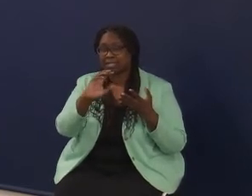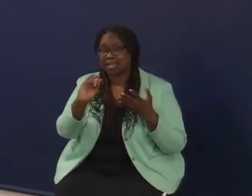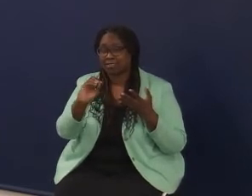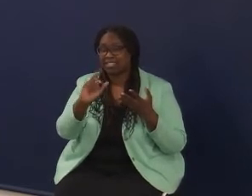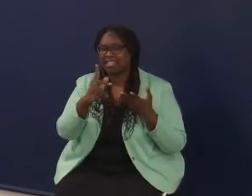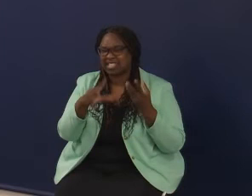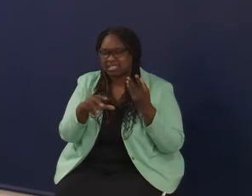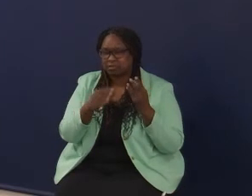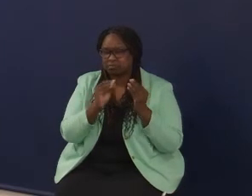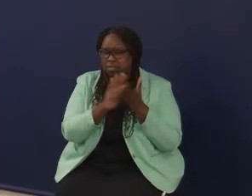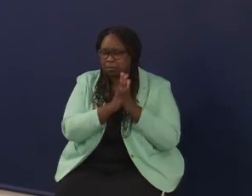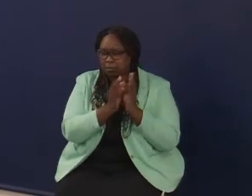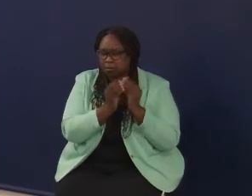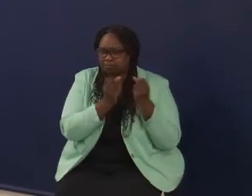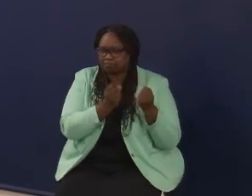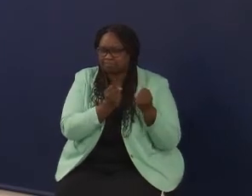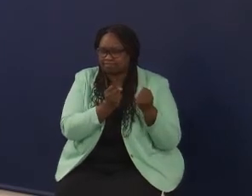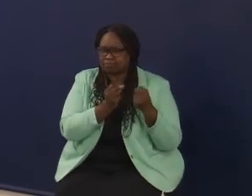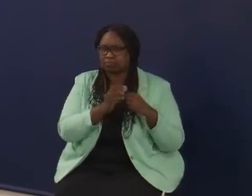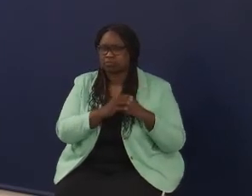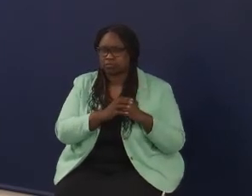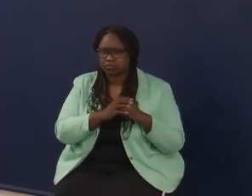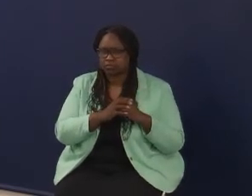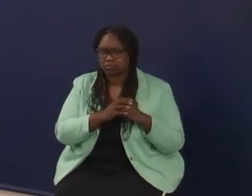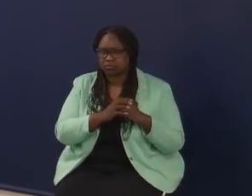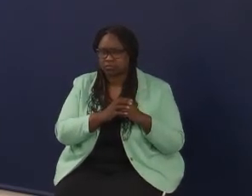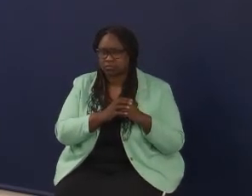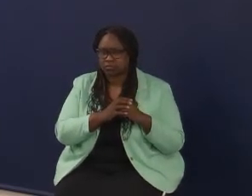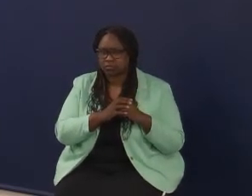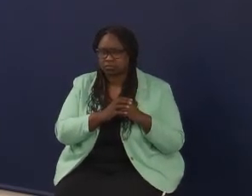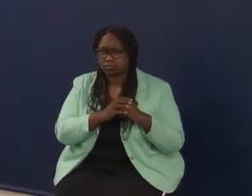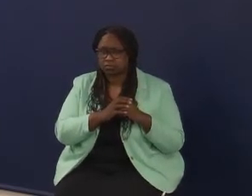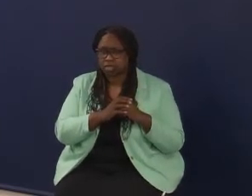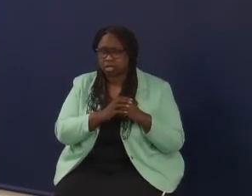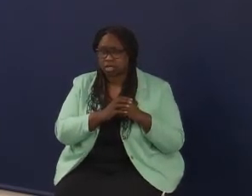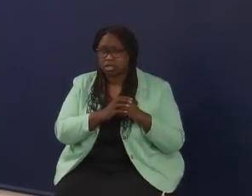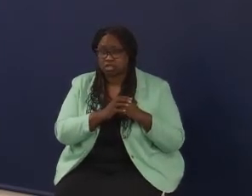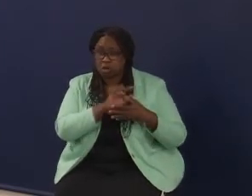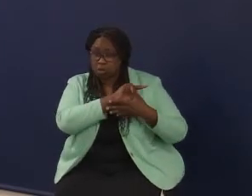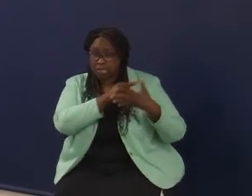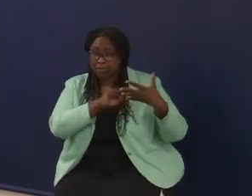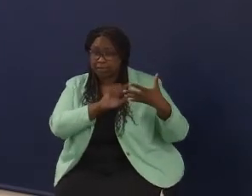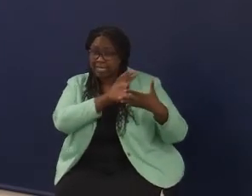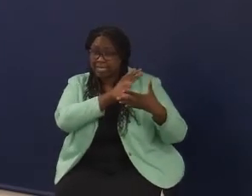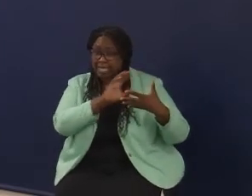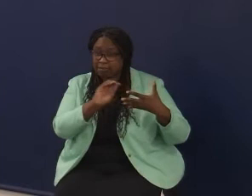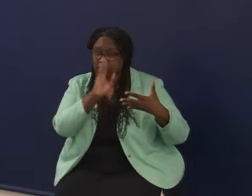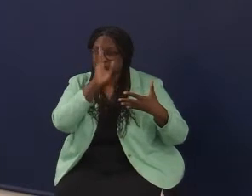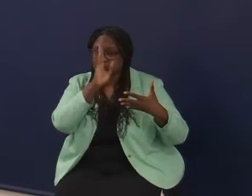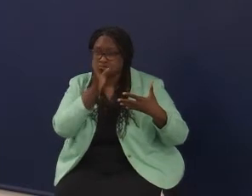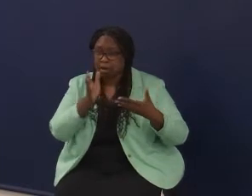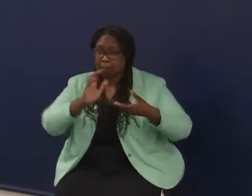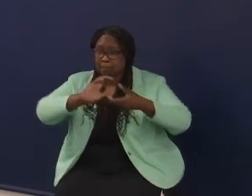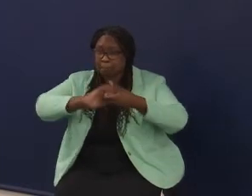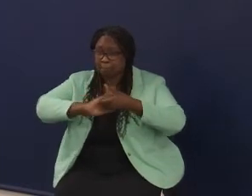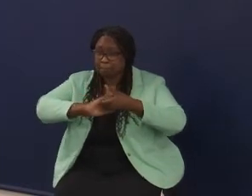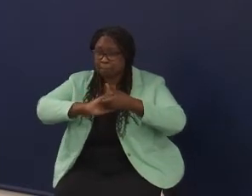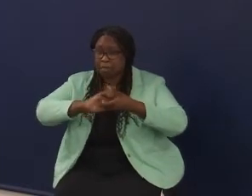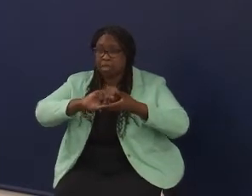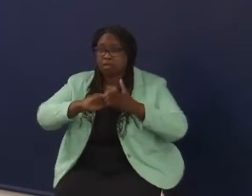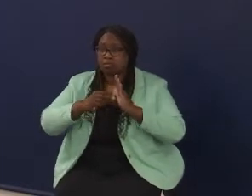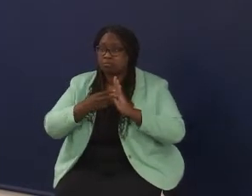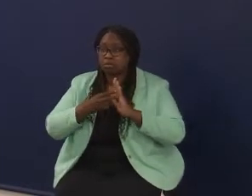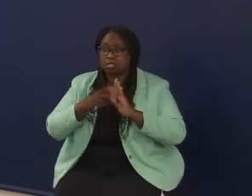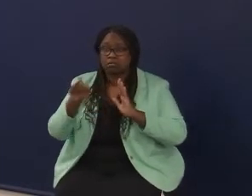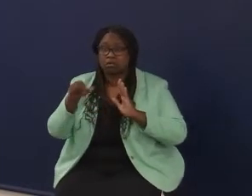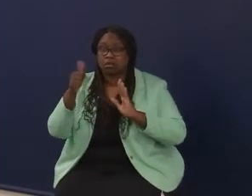And so, these are direct partners with us, that doesn't mean that innovation is not happening outside of that.